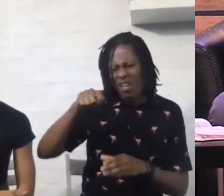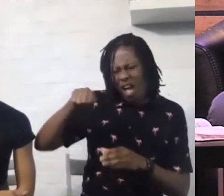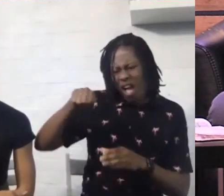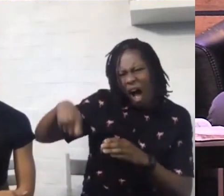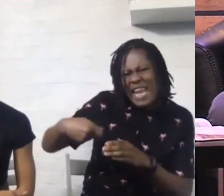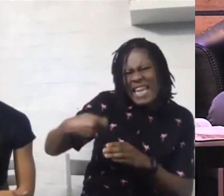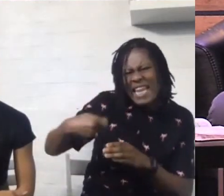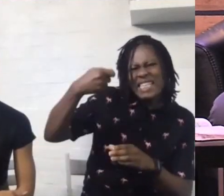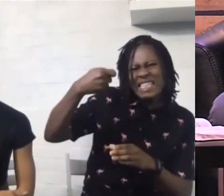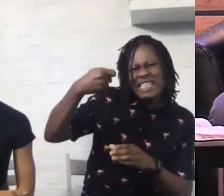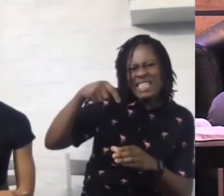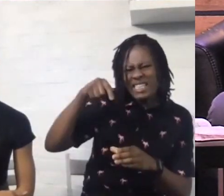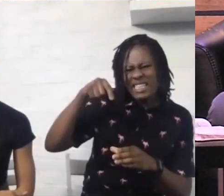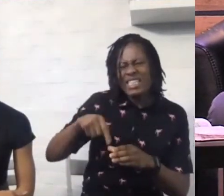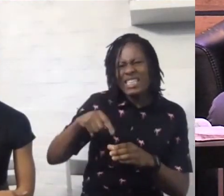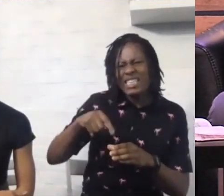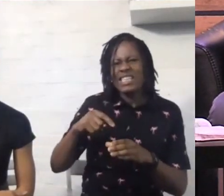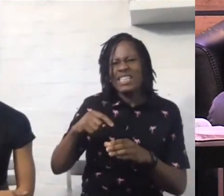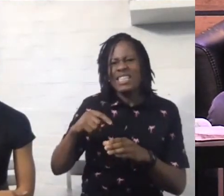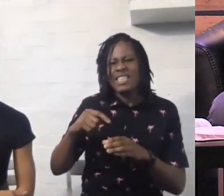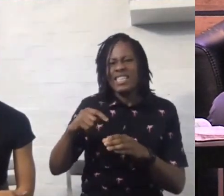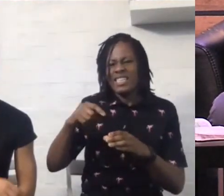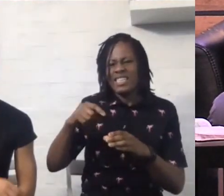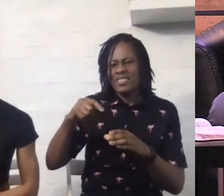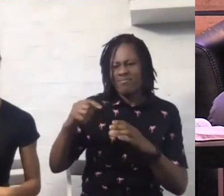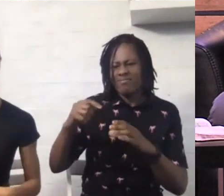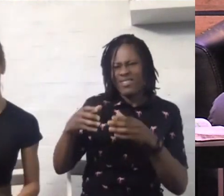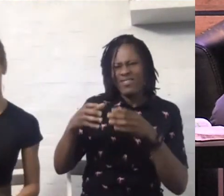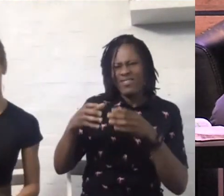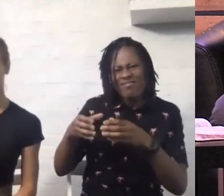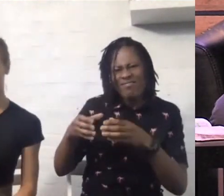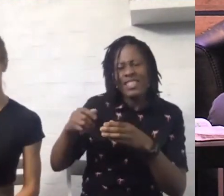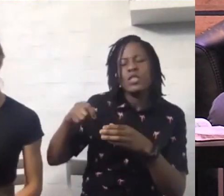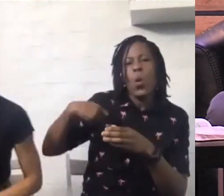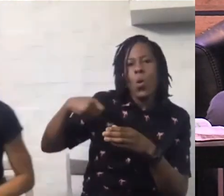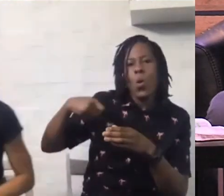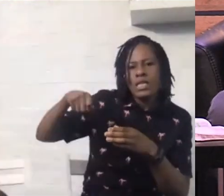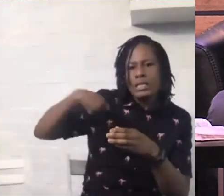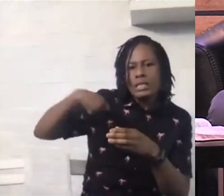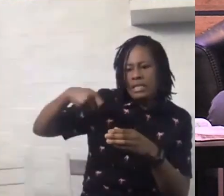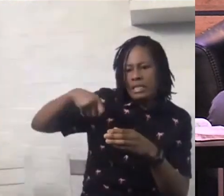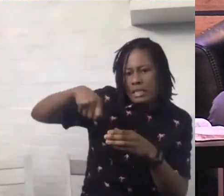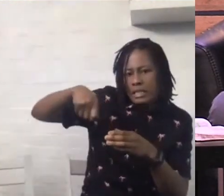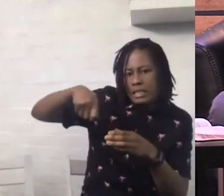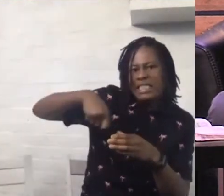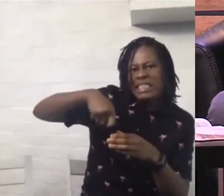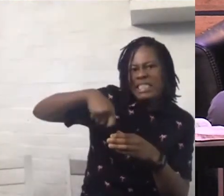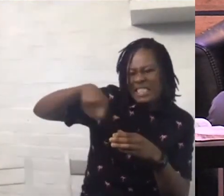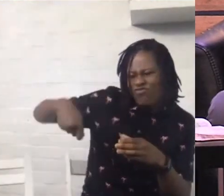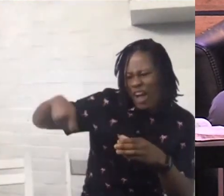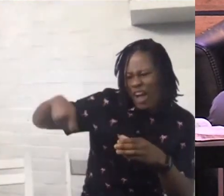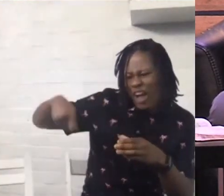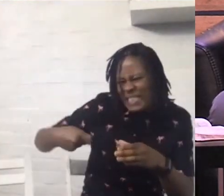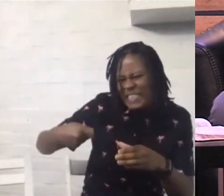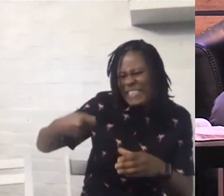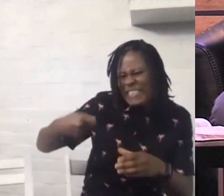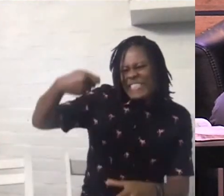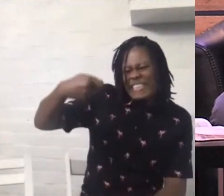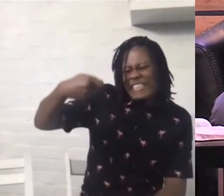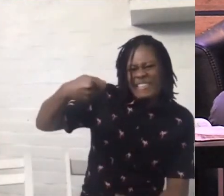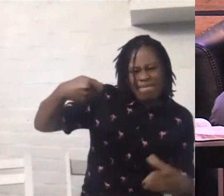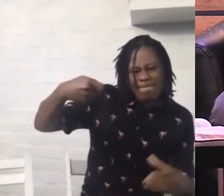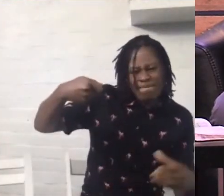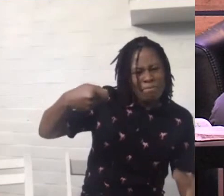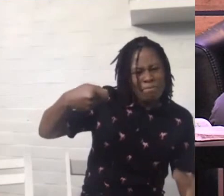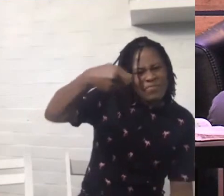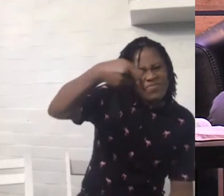for it to sort of run off the spoon and I'm kind of going like this willing it to come off the spoon and and then I give him what's left